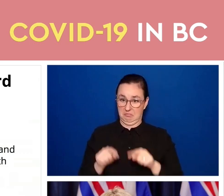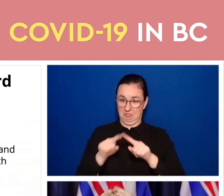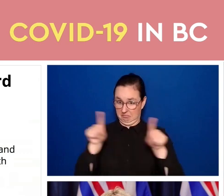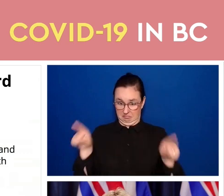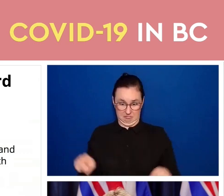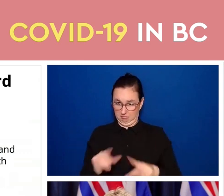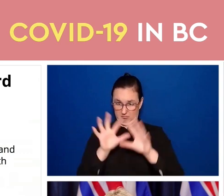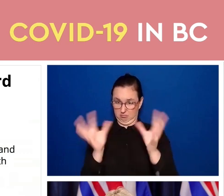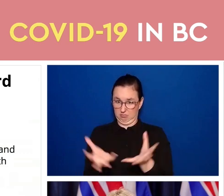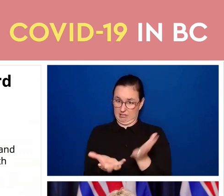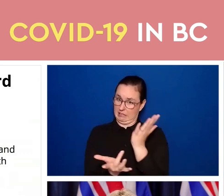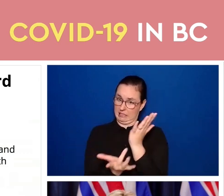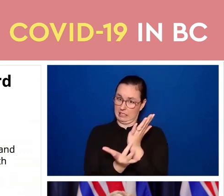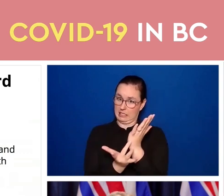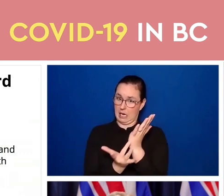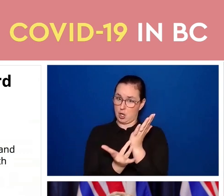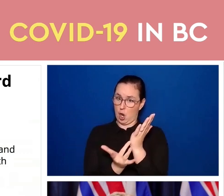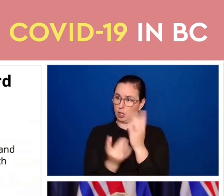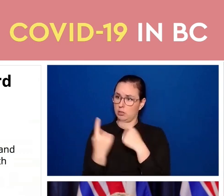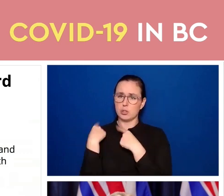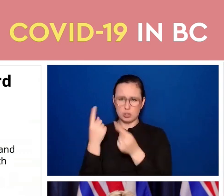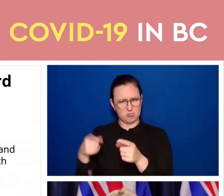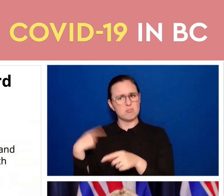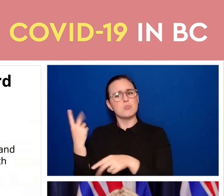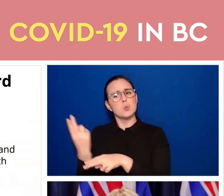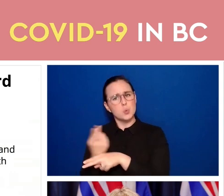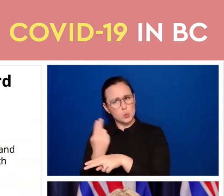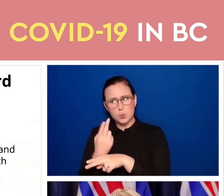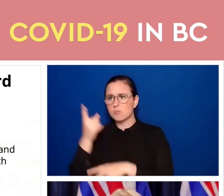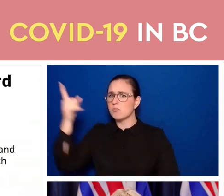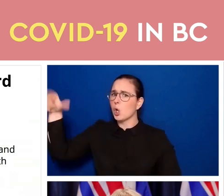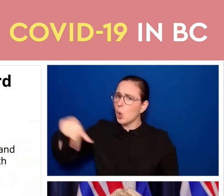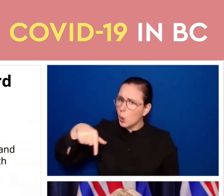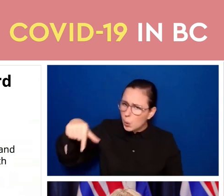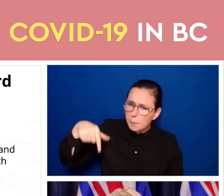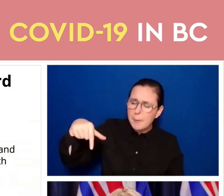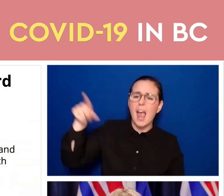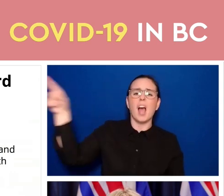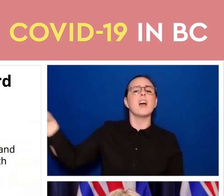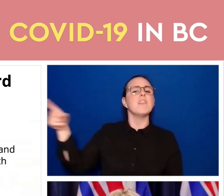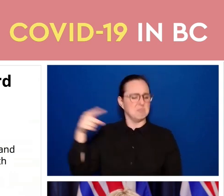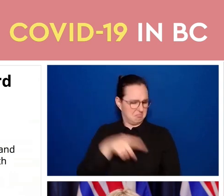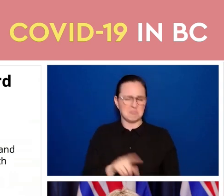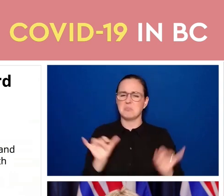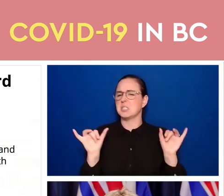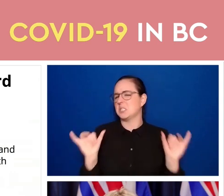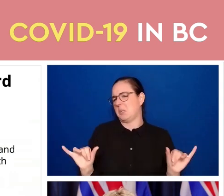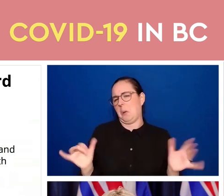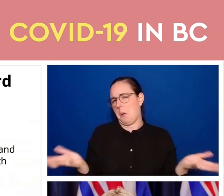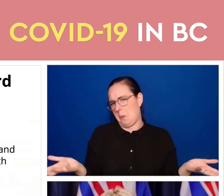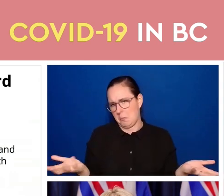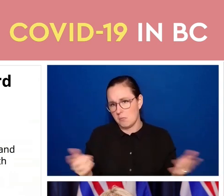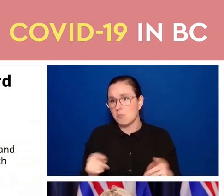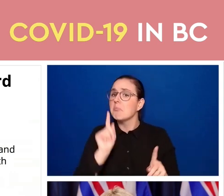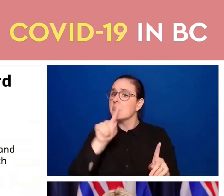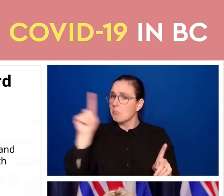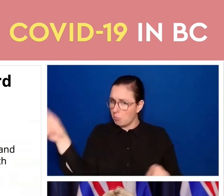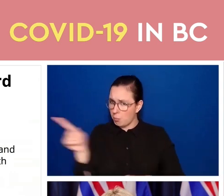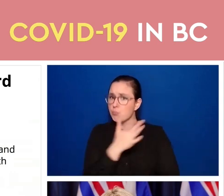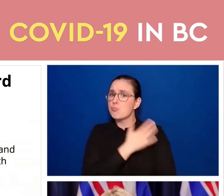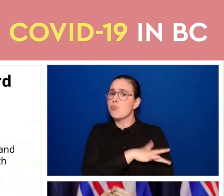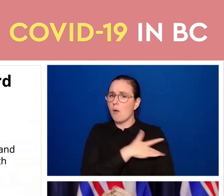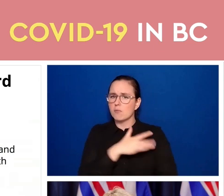to Quebec and other places are using as well and it's a framework that other provinces and territories will be building on